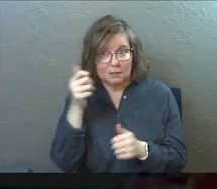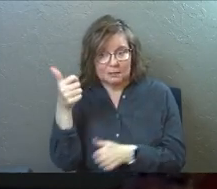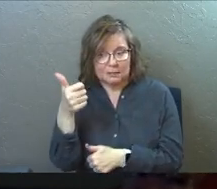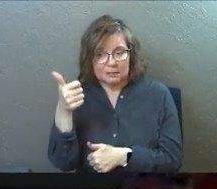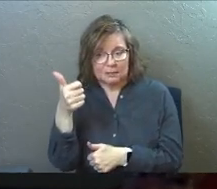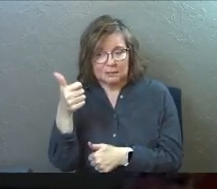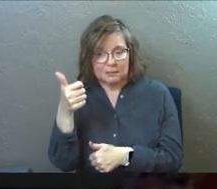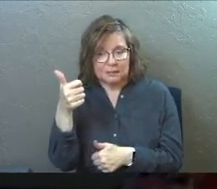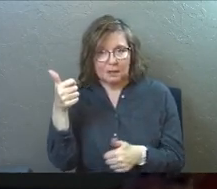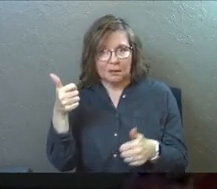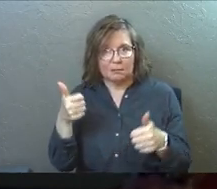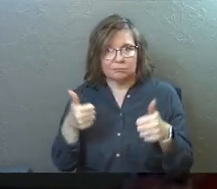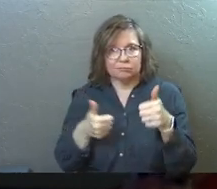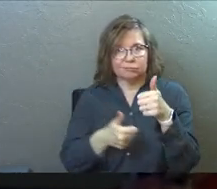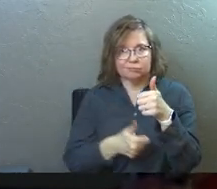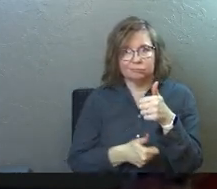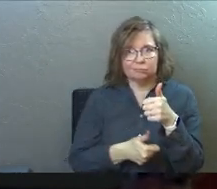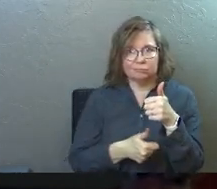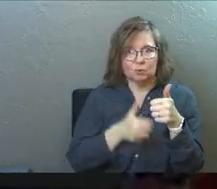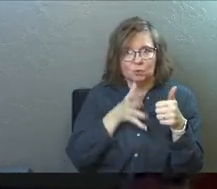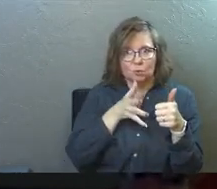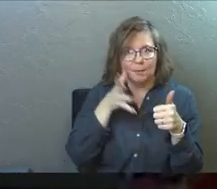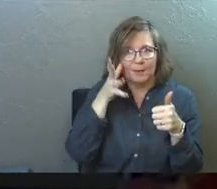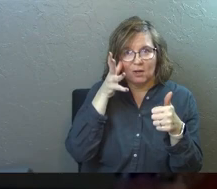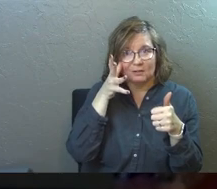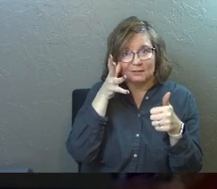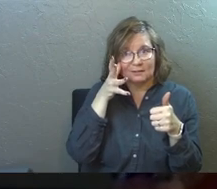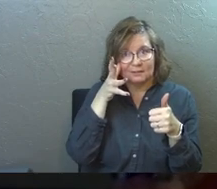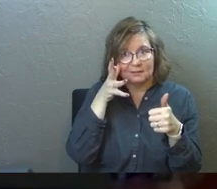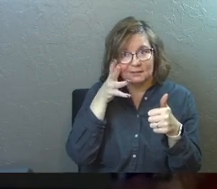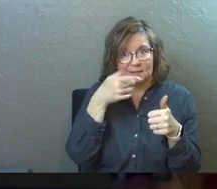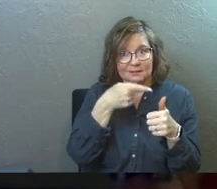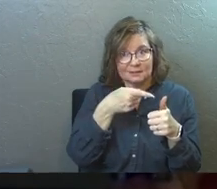it says that he became subject to his mom and dad.